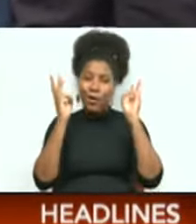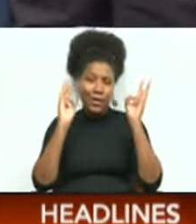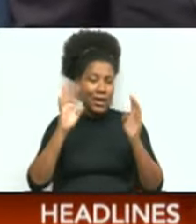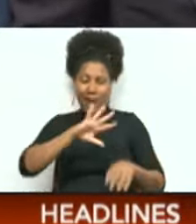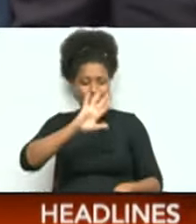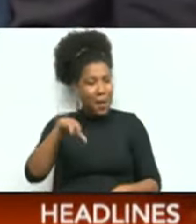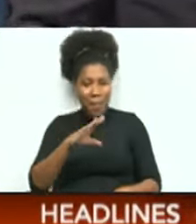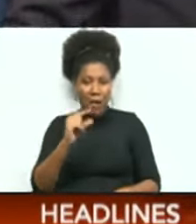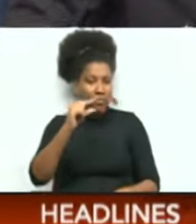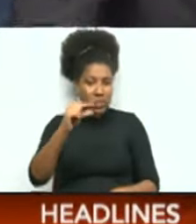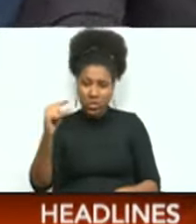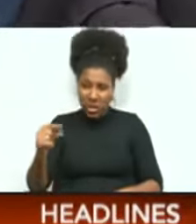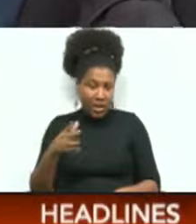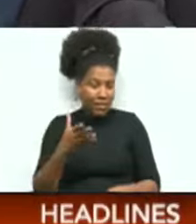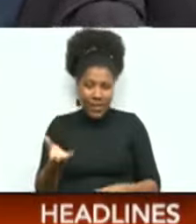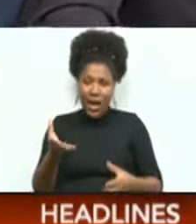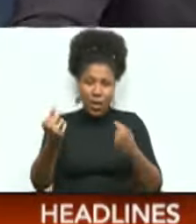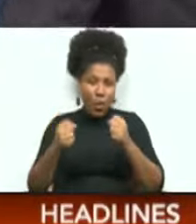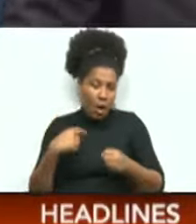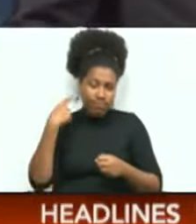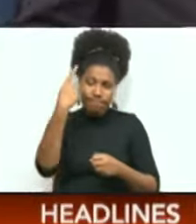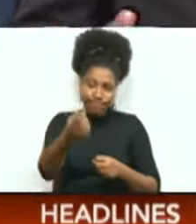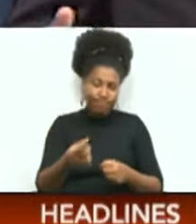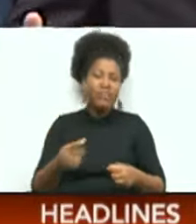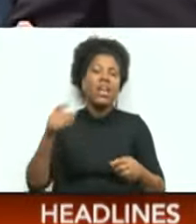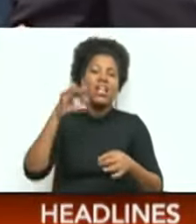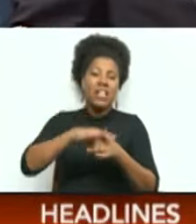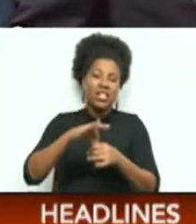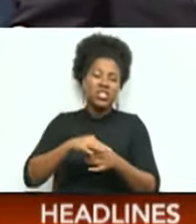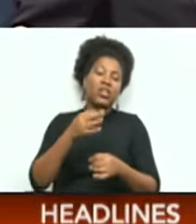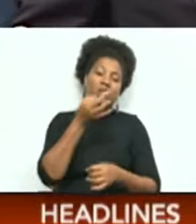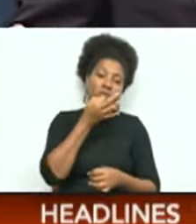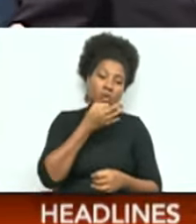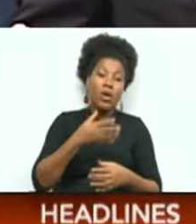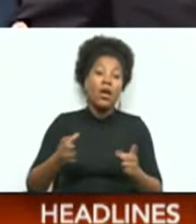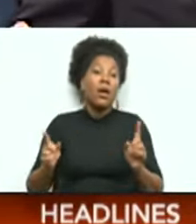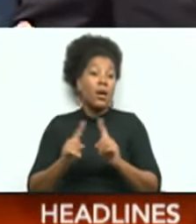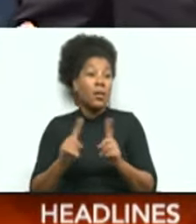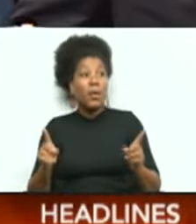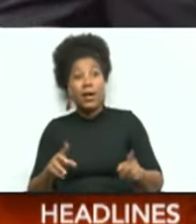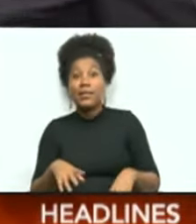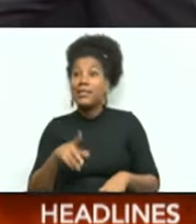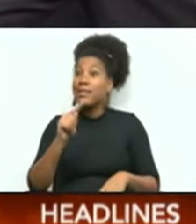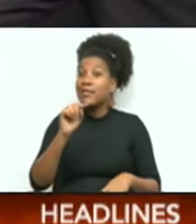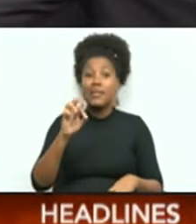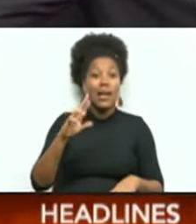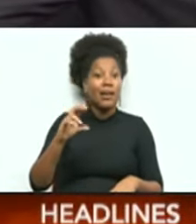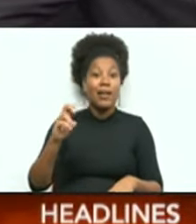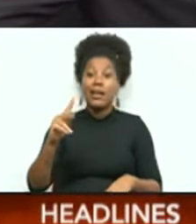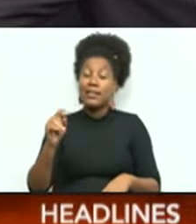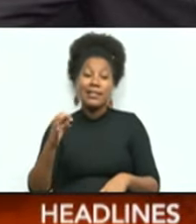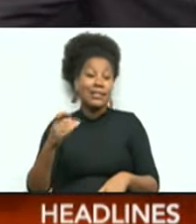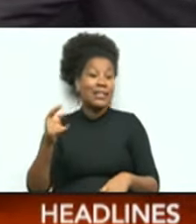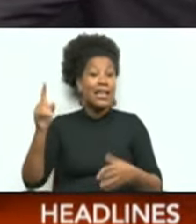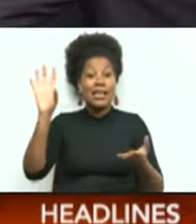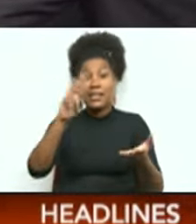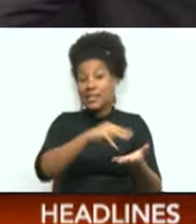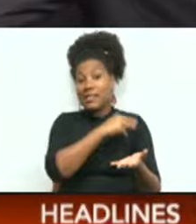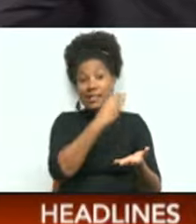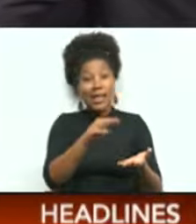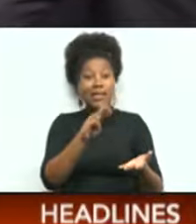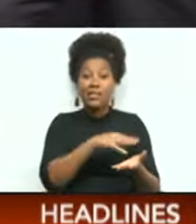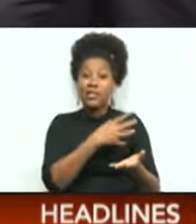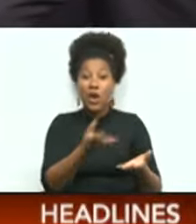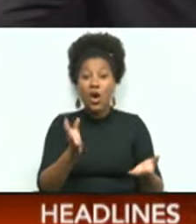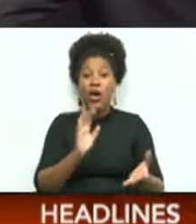announcement to contest the seat in the upcoming general election. In fact, D'Alsing broke out in song today, singing the stylistic's 1970s classic